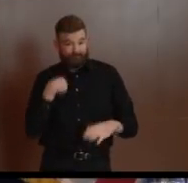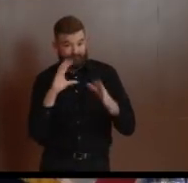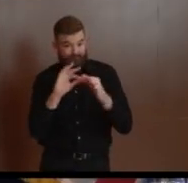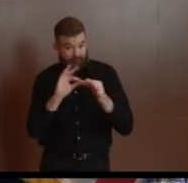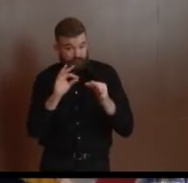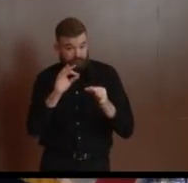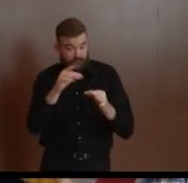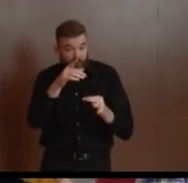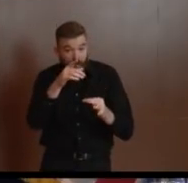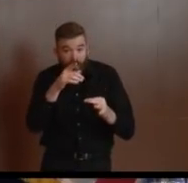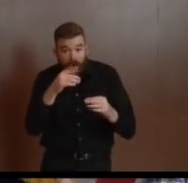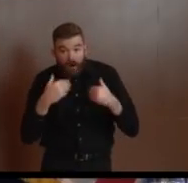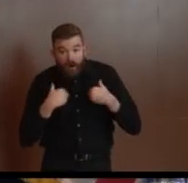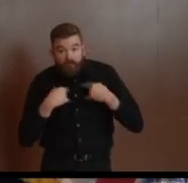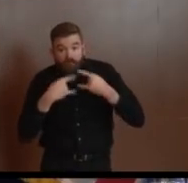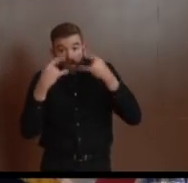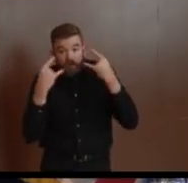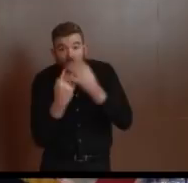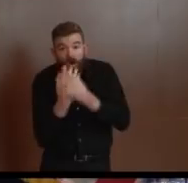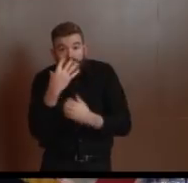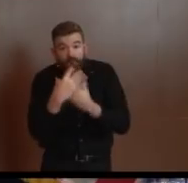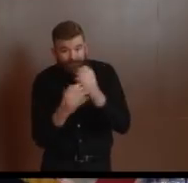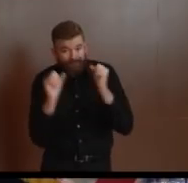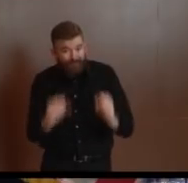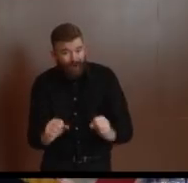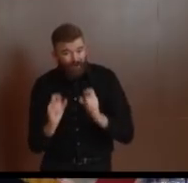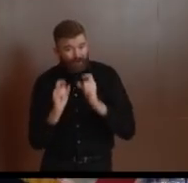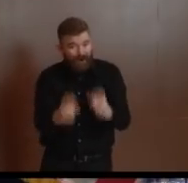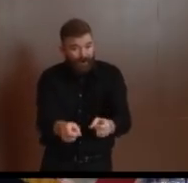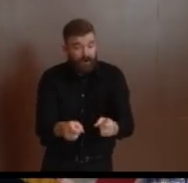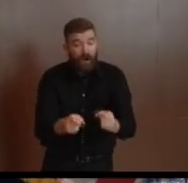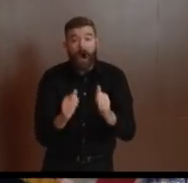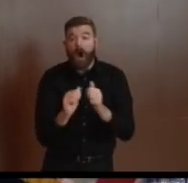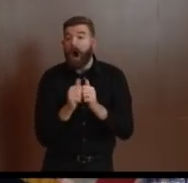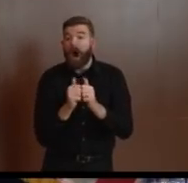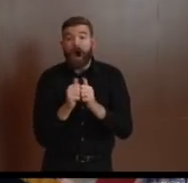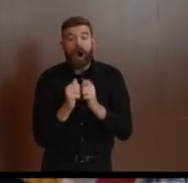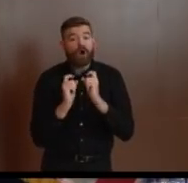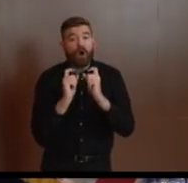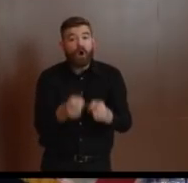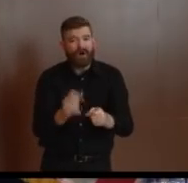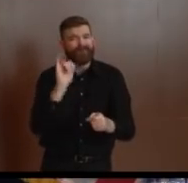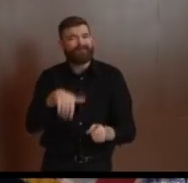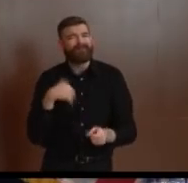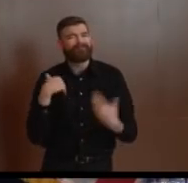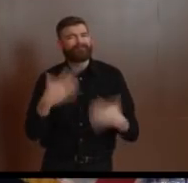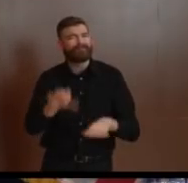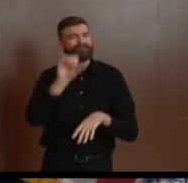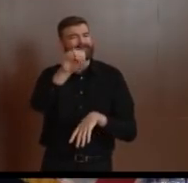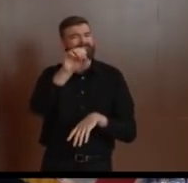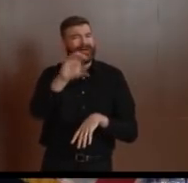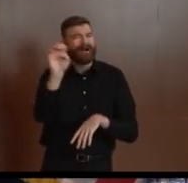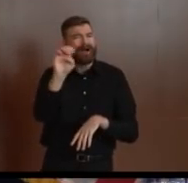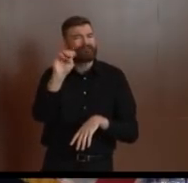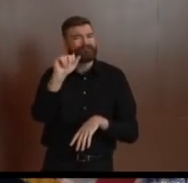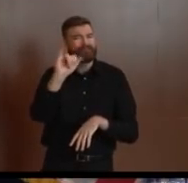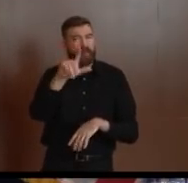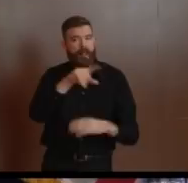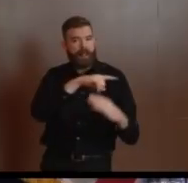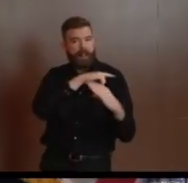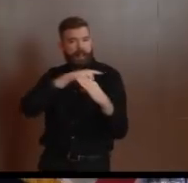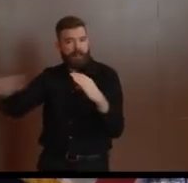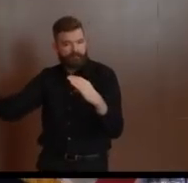But we still need a slug of support from the federal government. We got a fraction of our ask. We need a lot more.